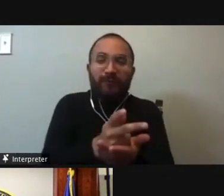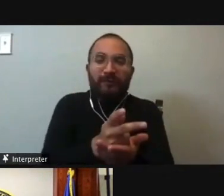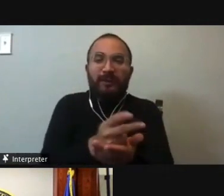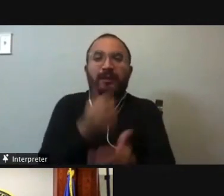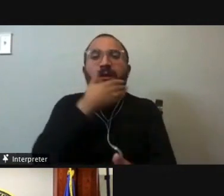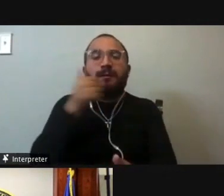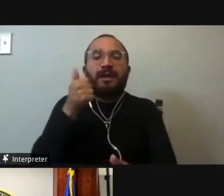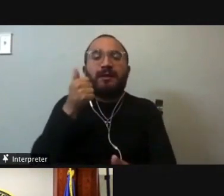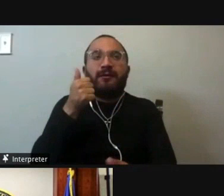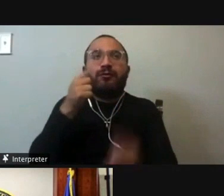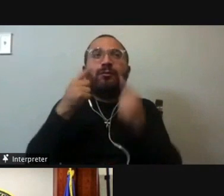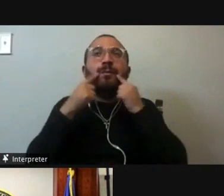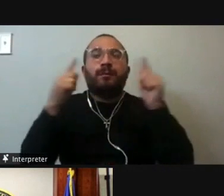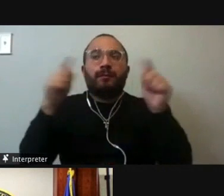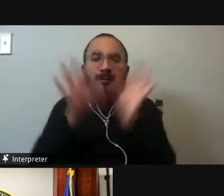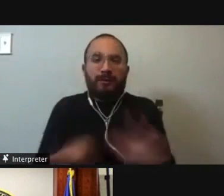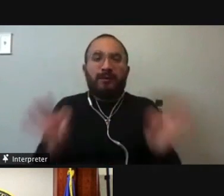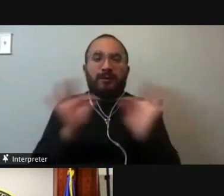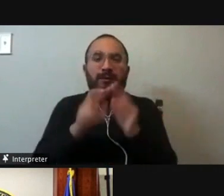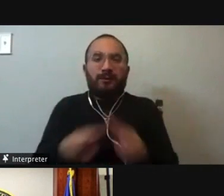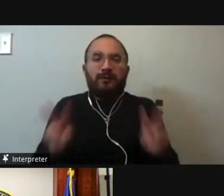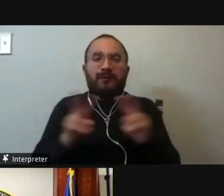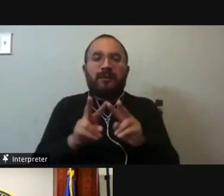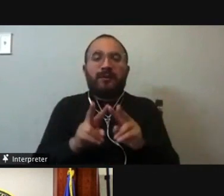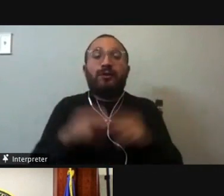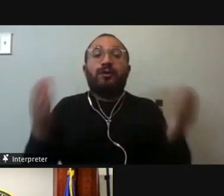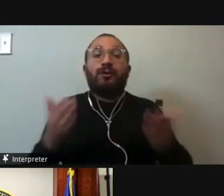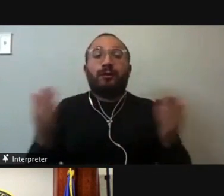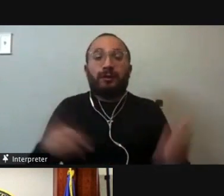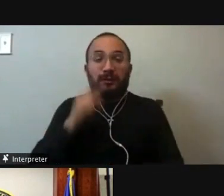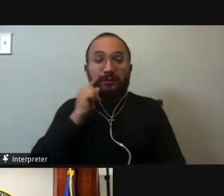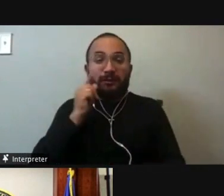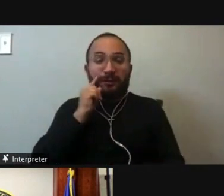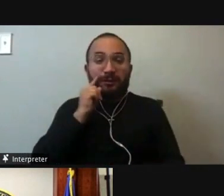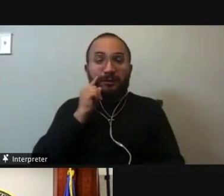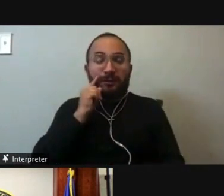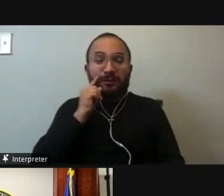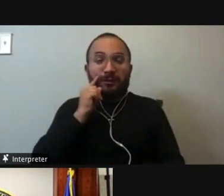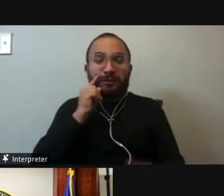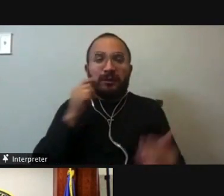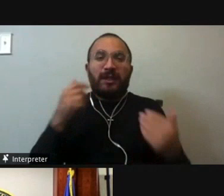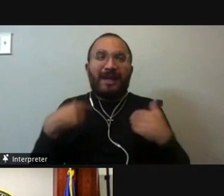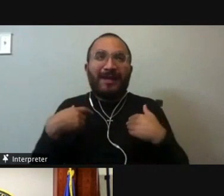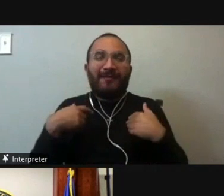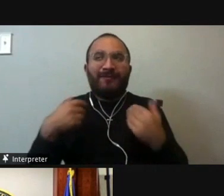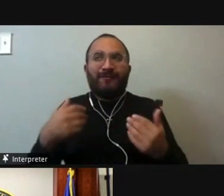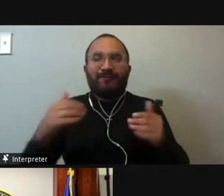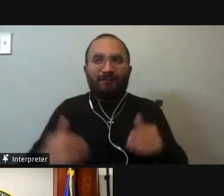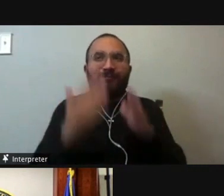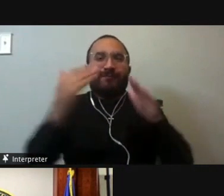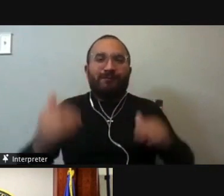these values. San Antonio here, for example, so many citizens of San Antonio have fought to increase the